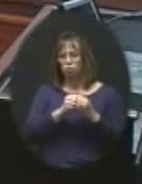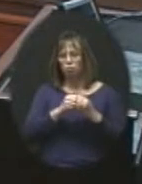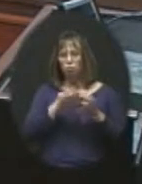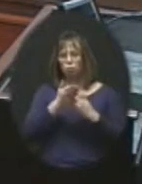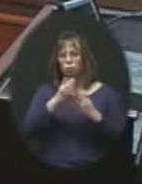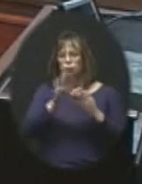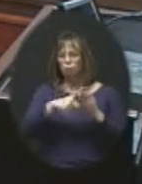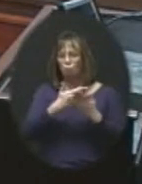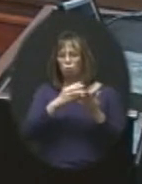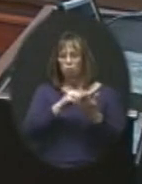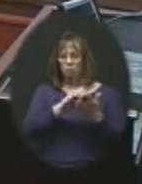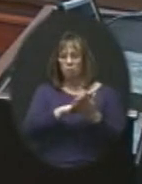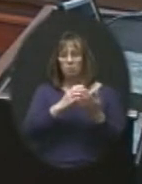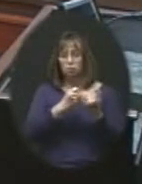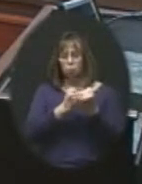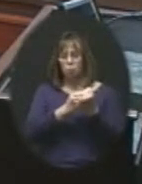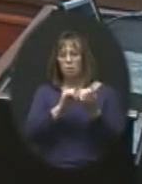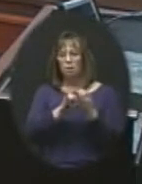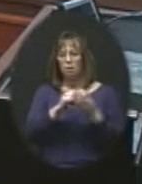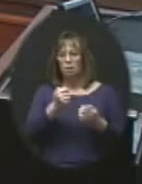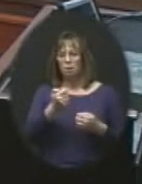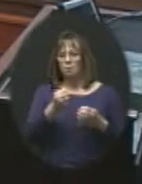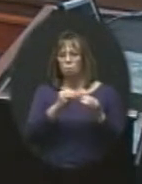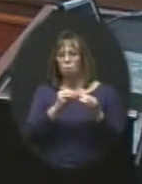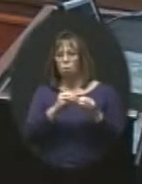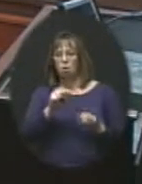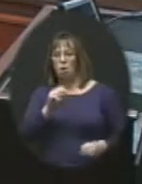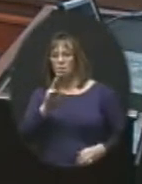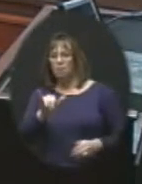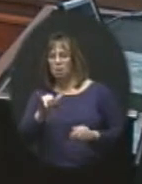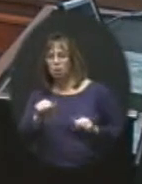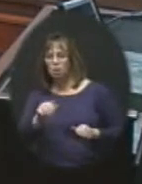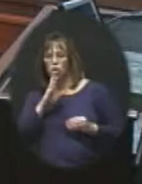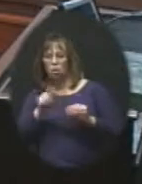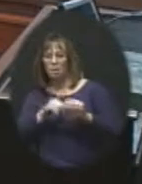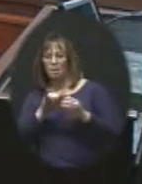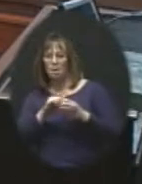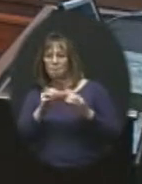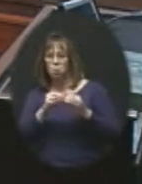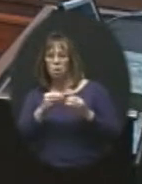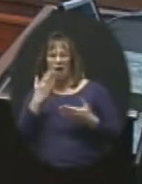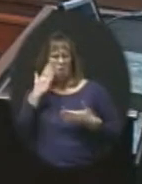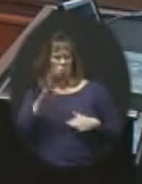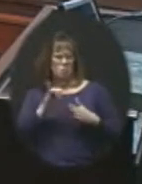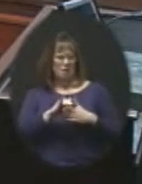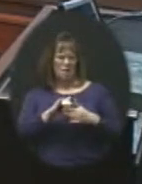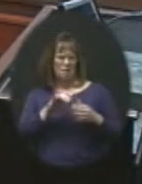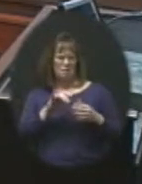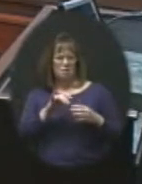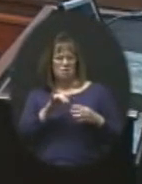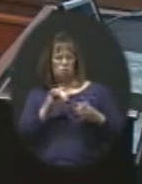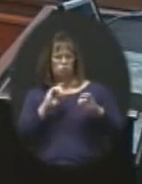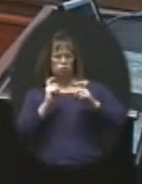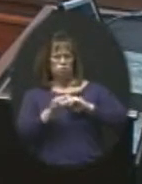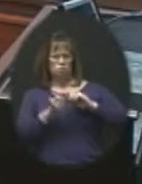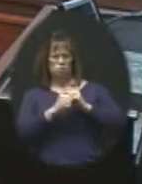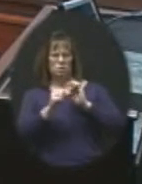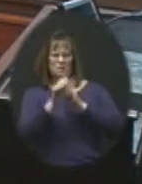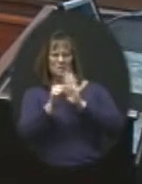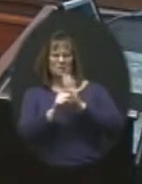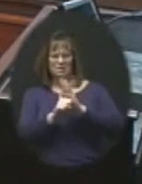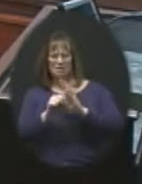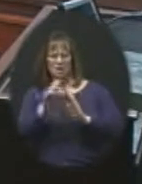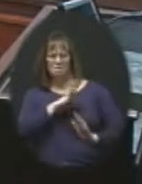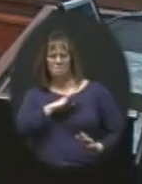document where they're really supporting that a little bit more. And Amy, you can probably talk a little bit more about that also. I don't know that it's so much they're moving in line with the State Board of